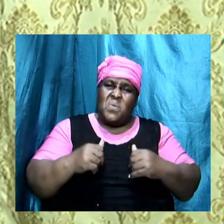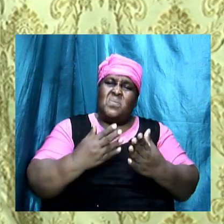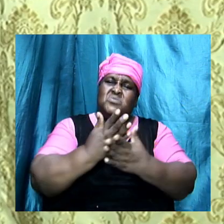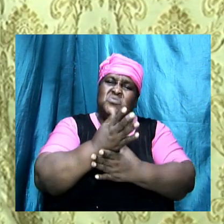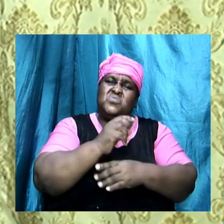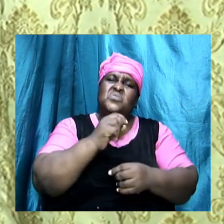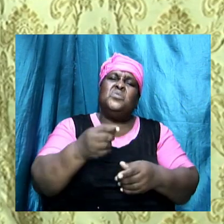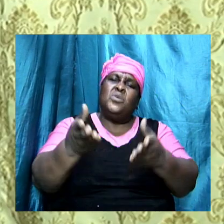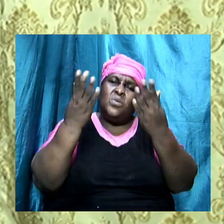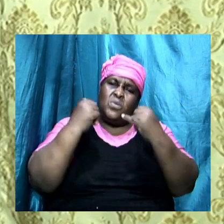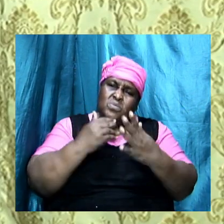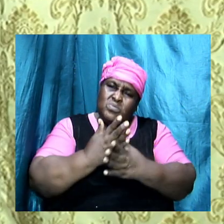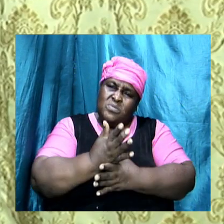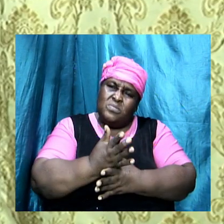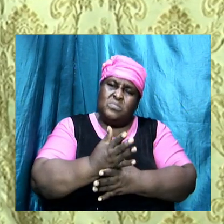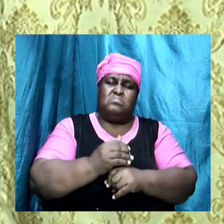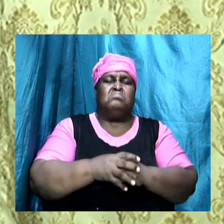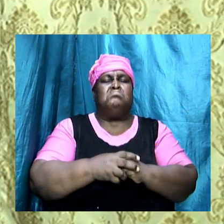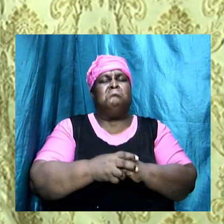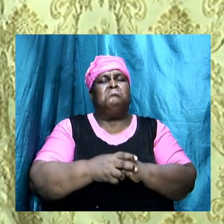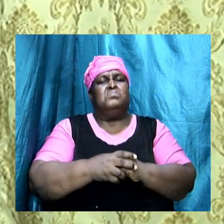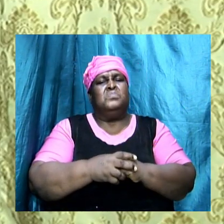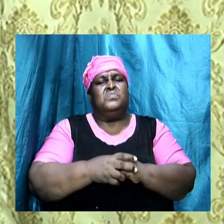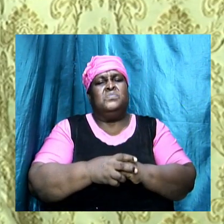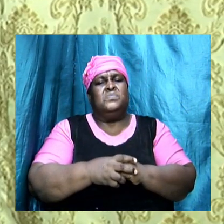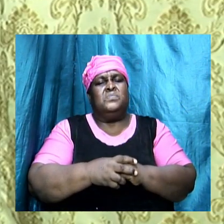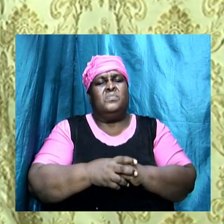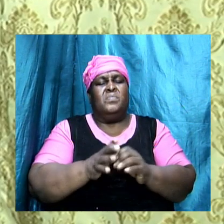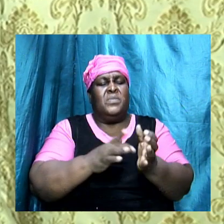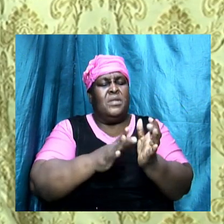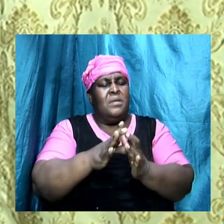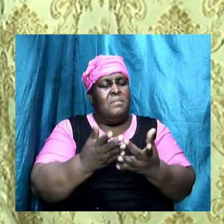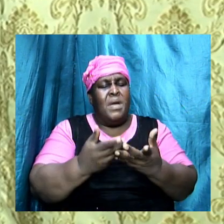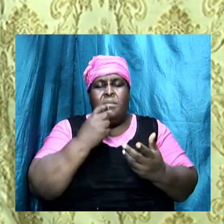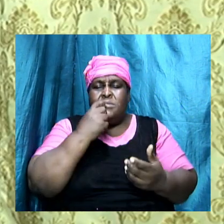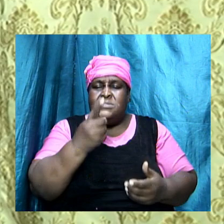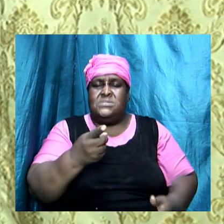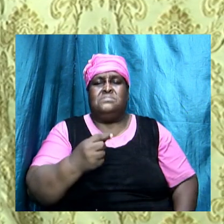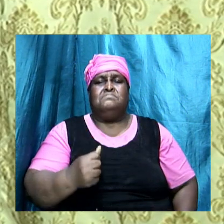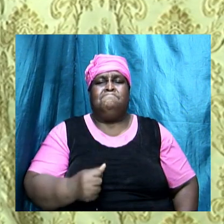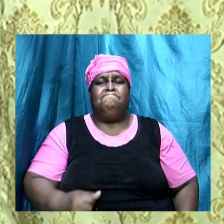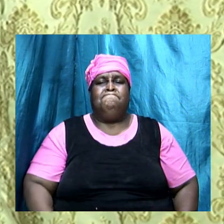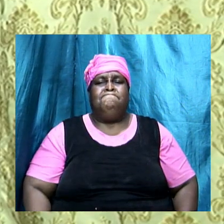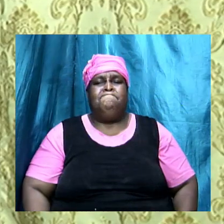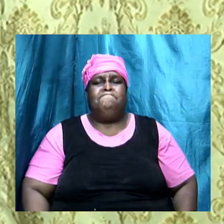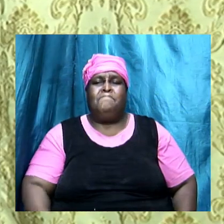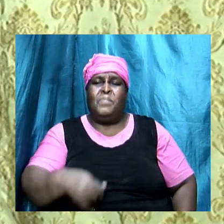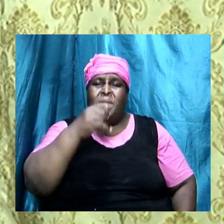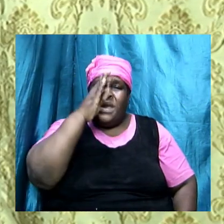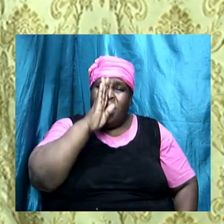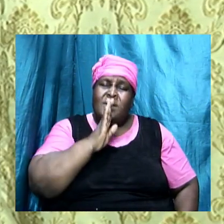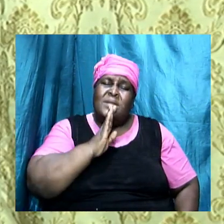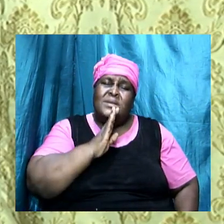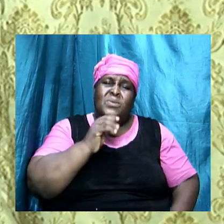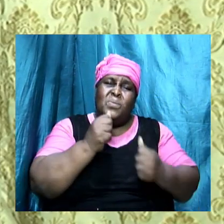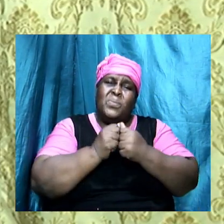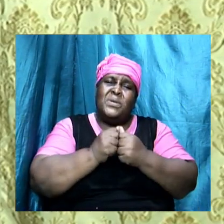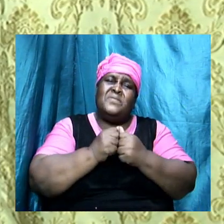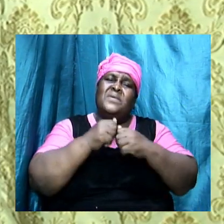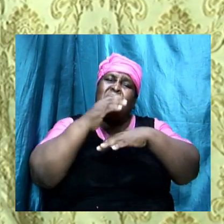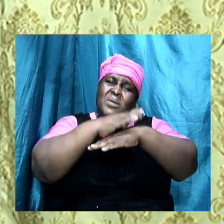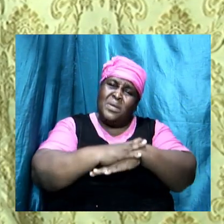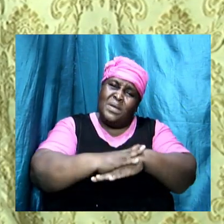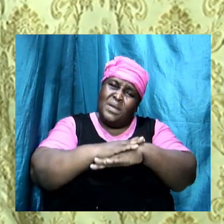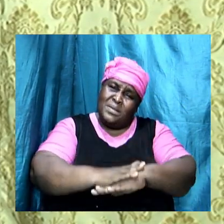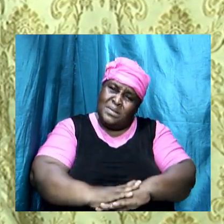through look look here the Bible says godliness with contentment